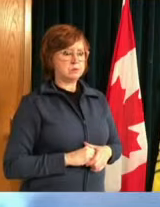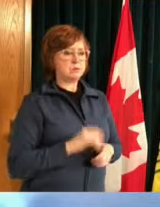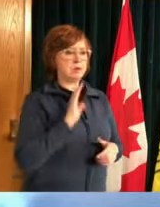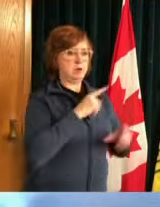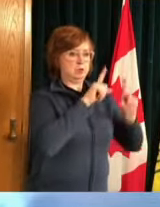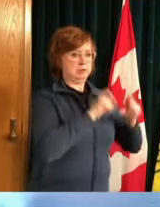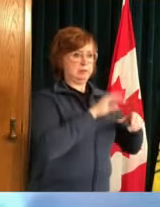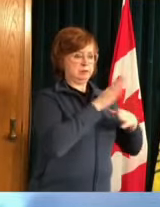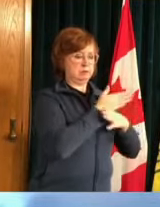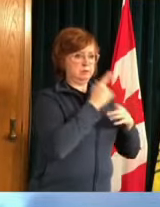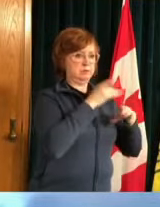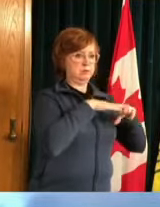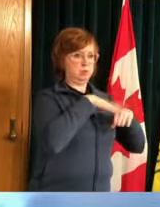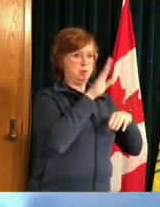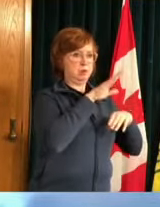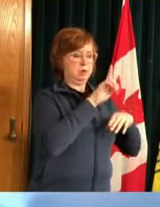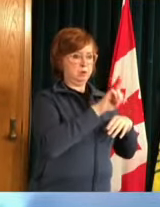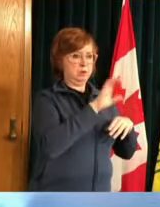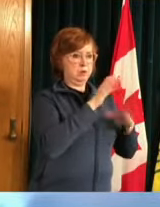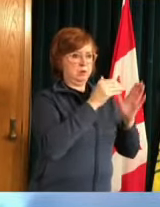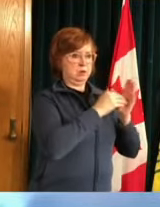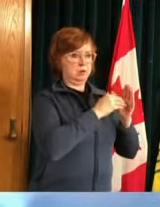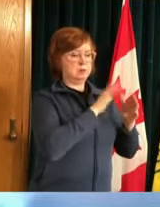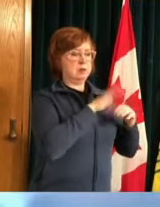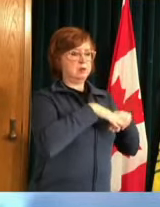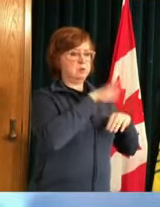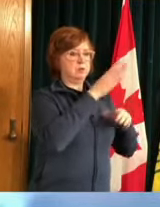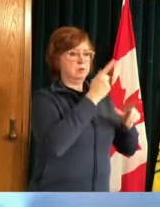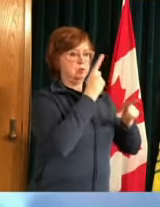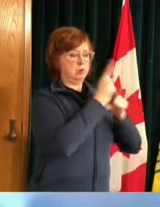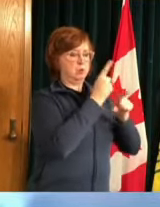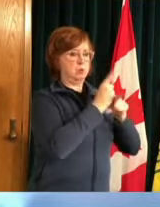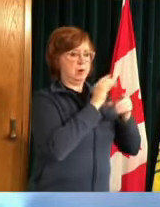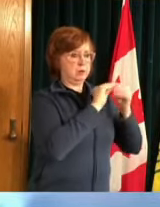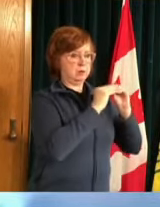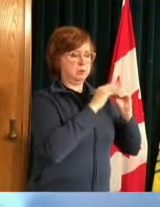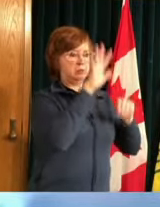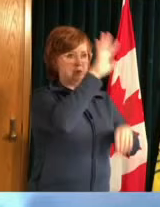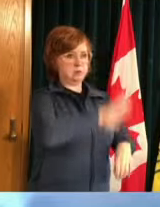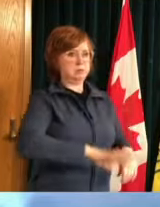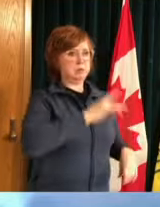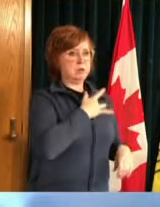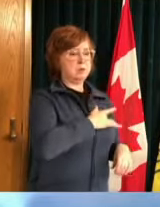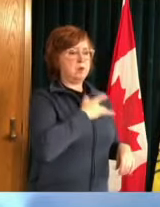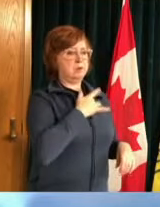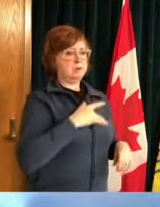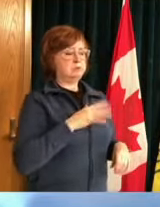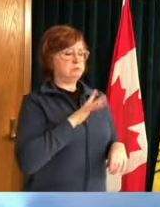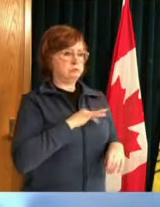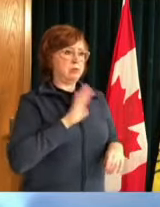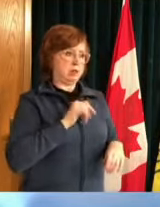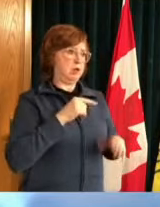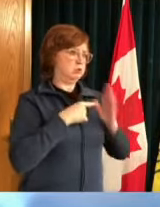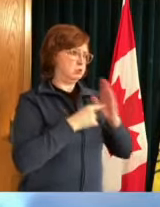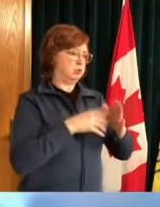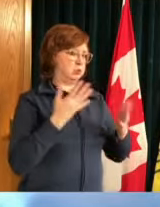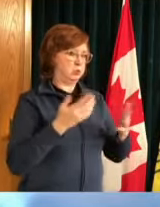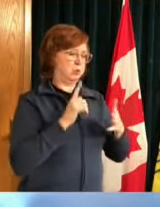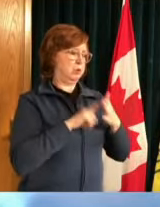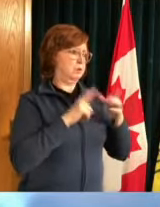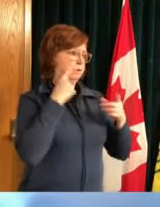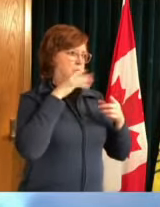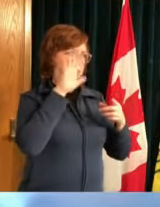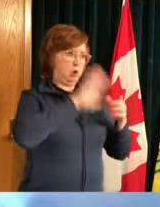saskatchewan and i think that speaks to the fact that everyone in saskatchewan south rural urban north